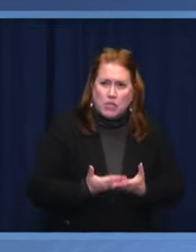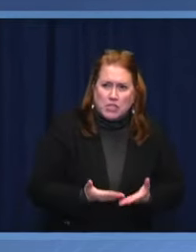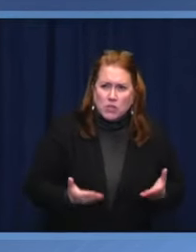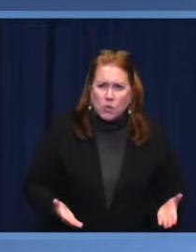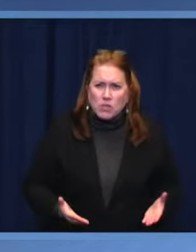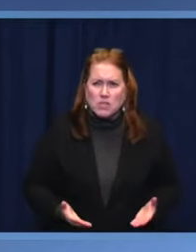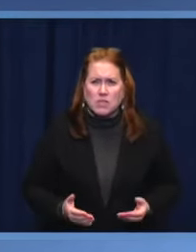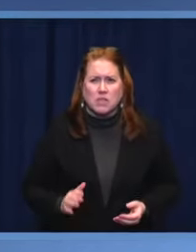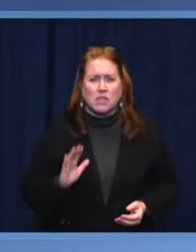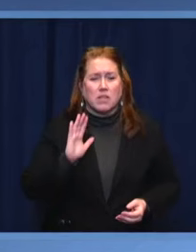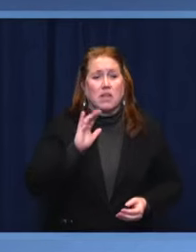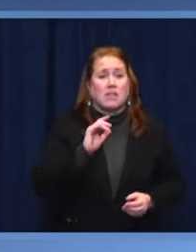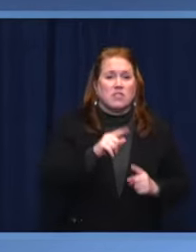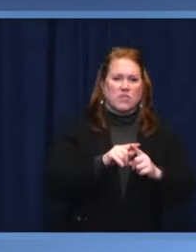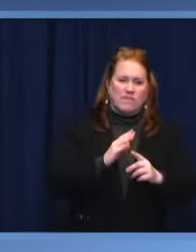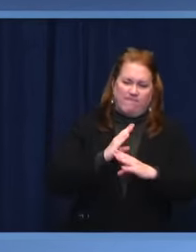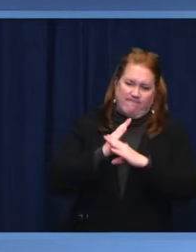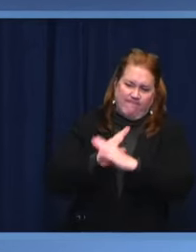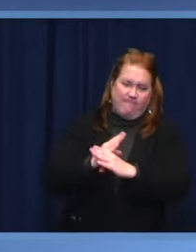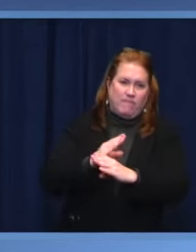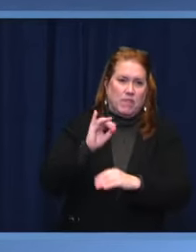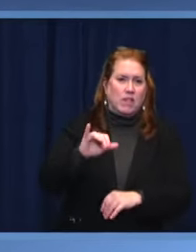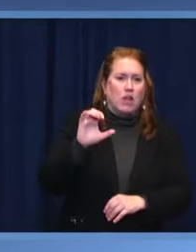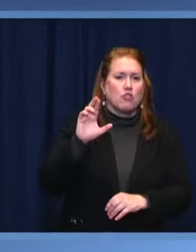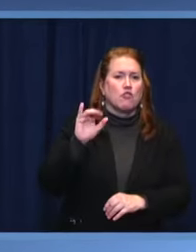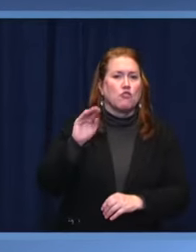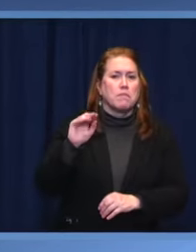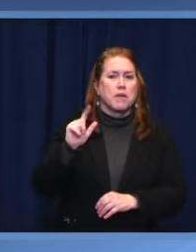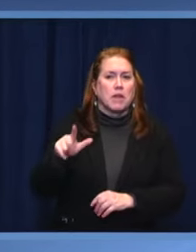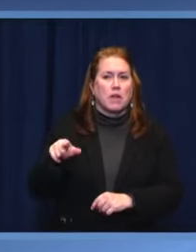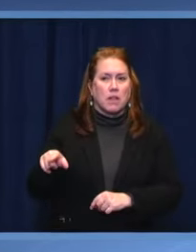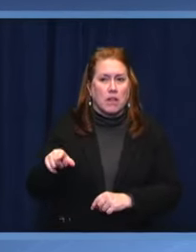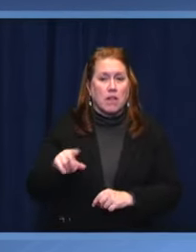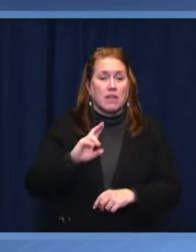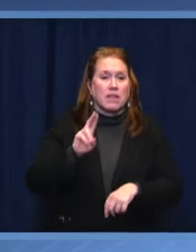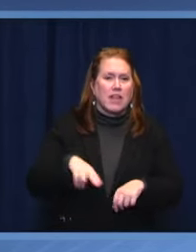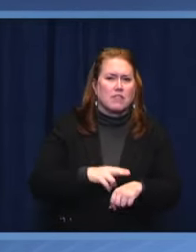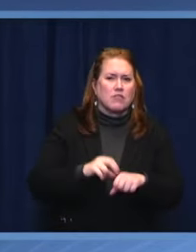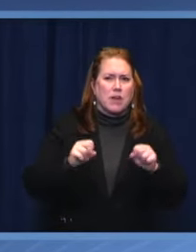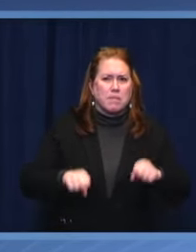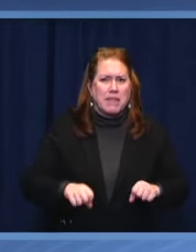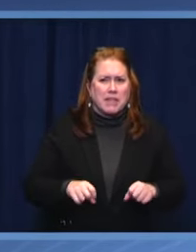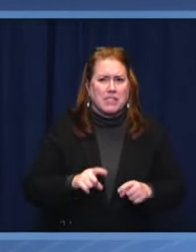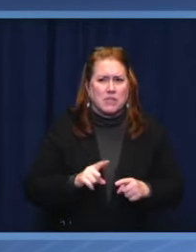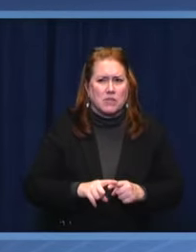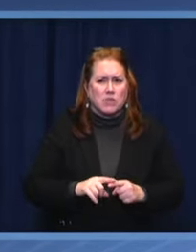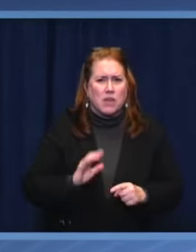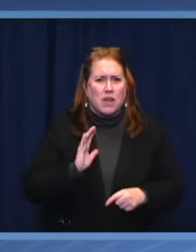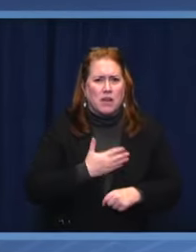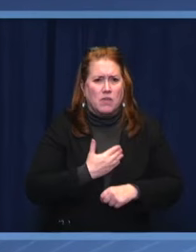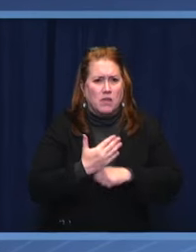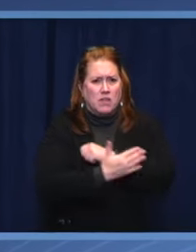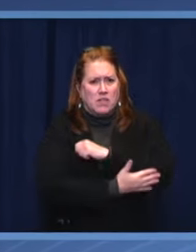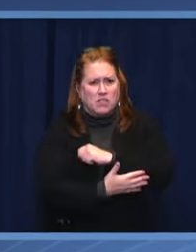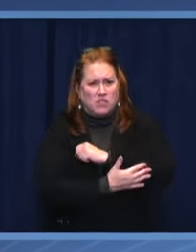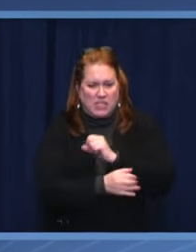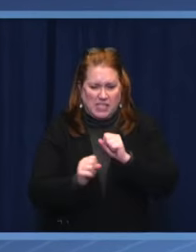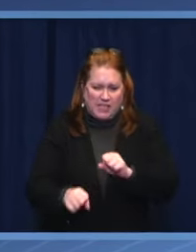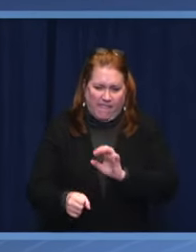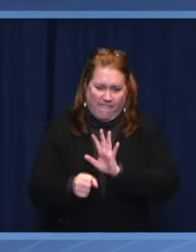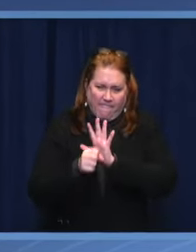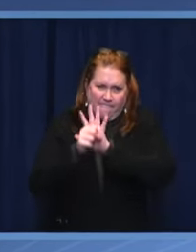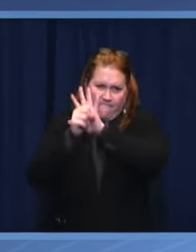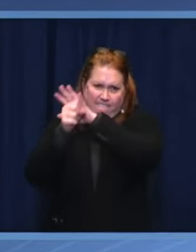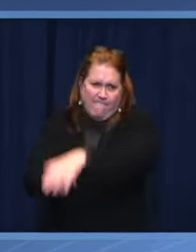exceeds the national capacities of many of our countries. Hence,